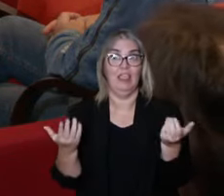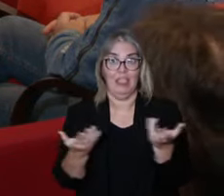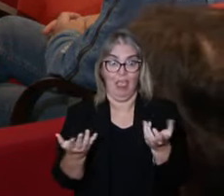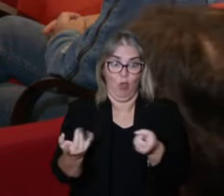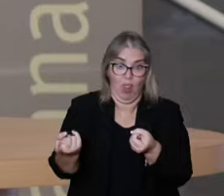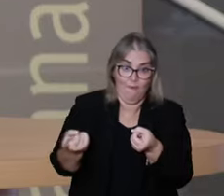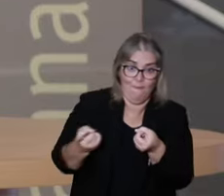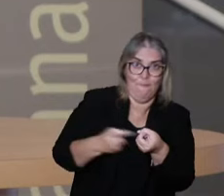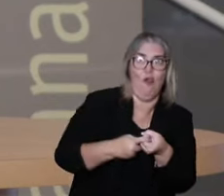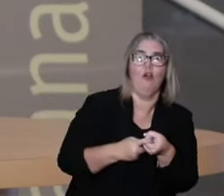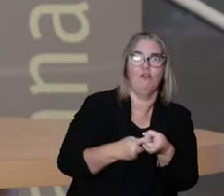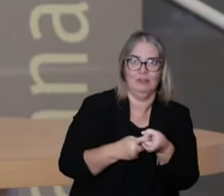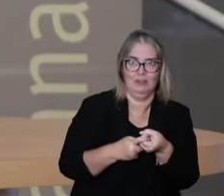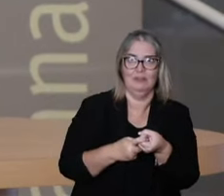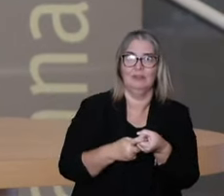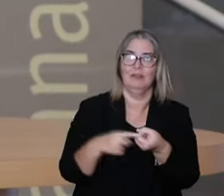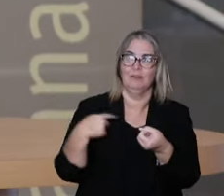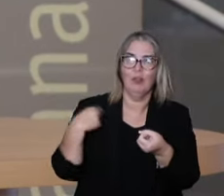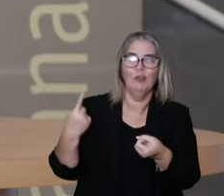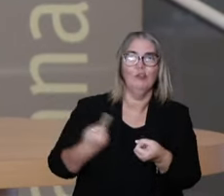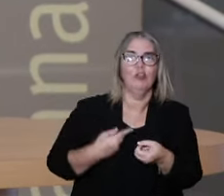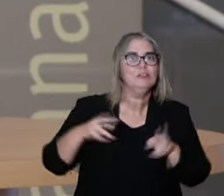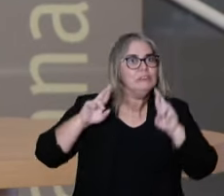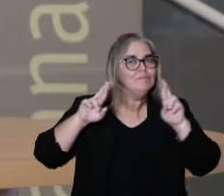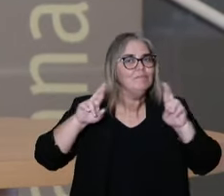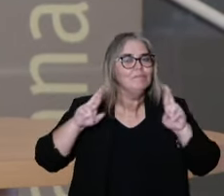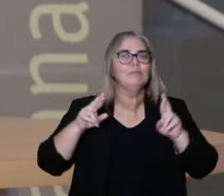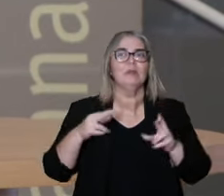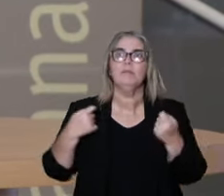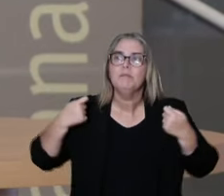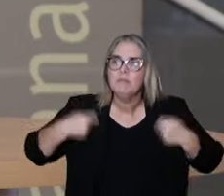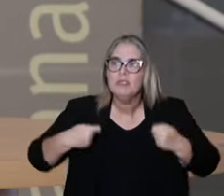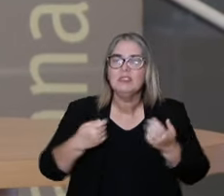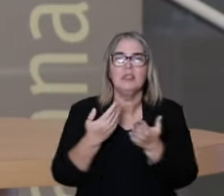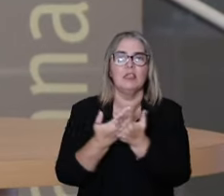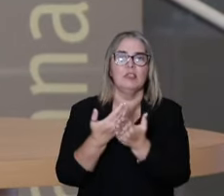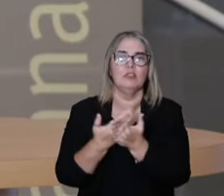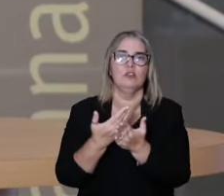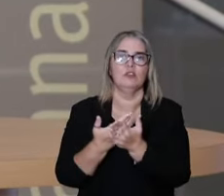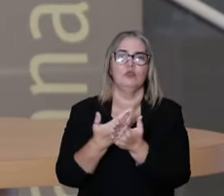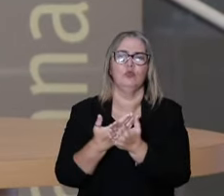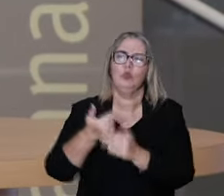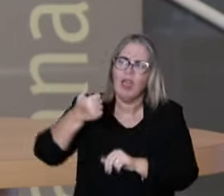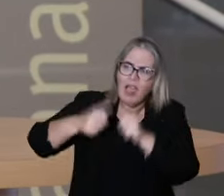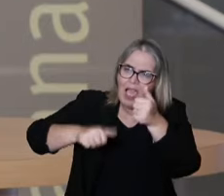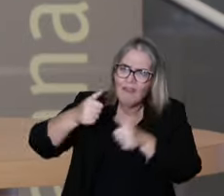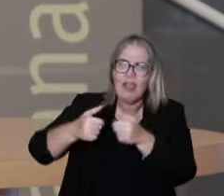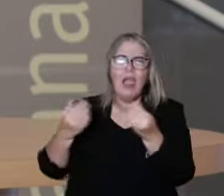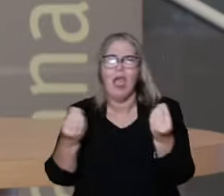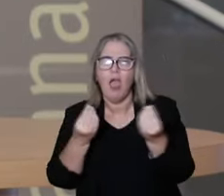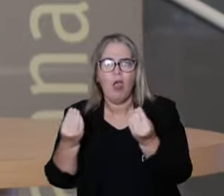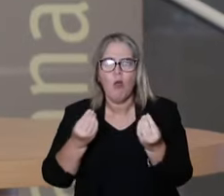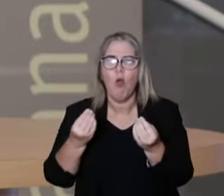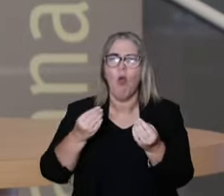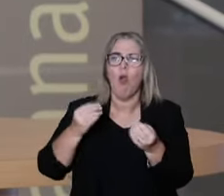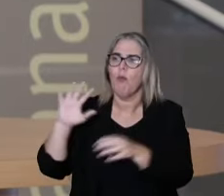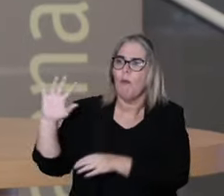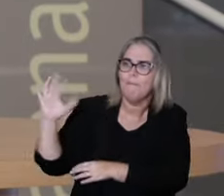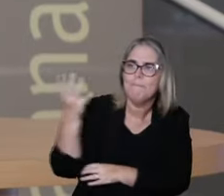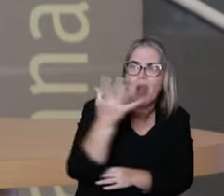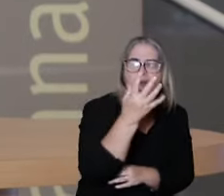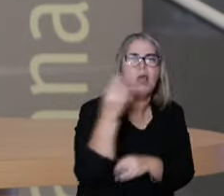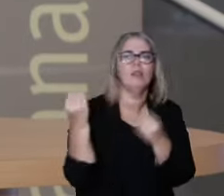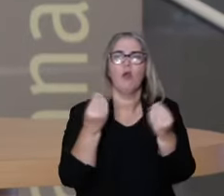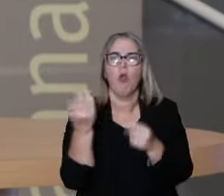that we are getting back now. So it's fundamental to have studies that have the commitment of